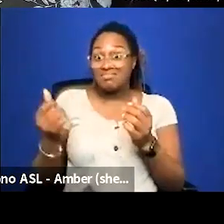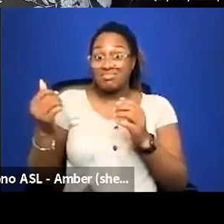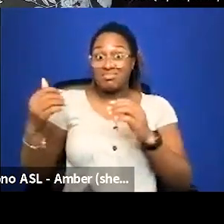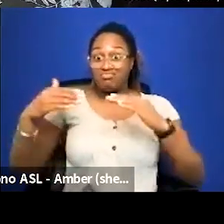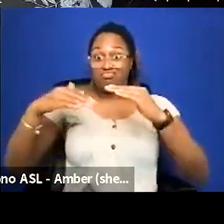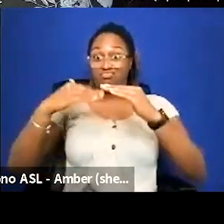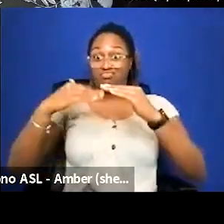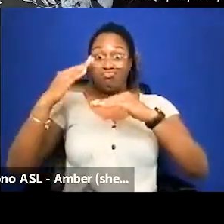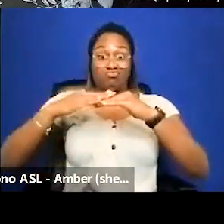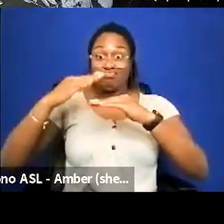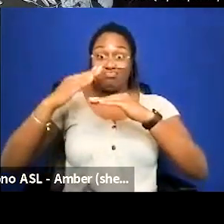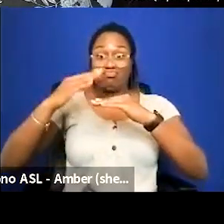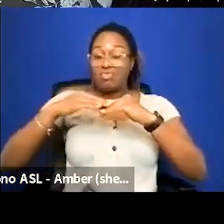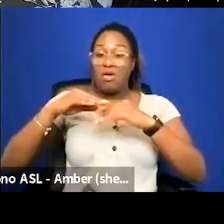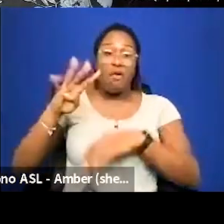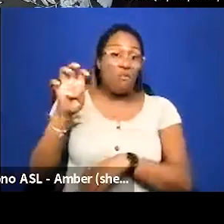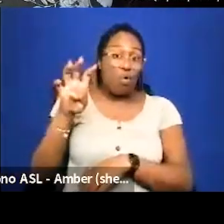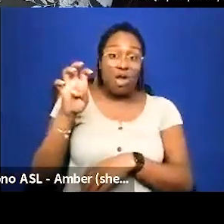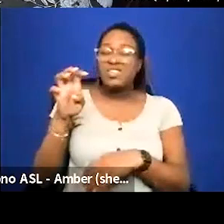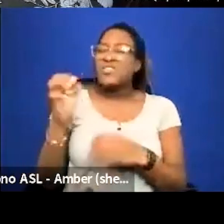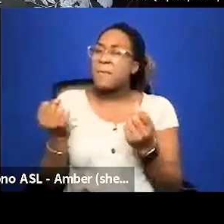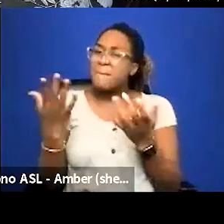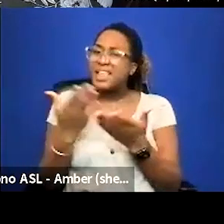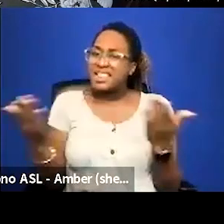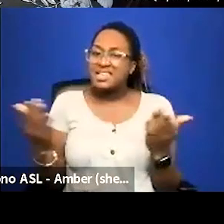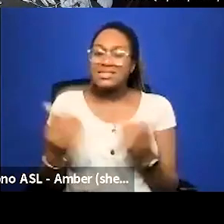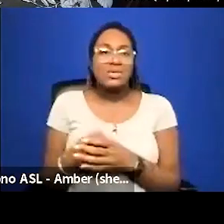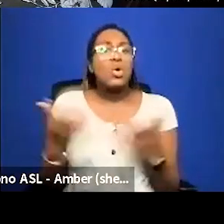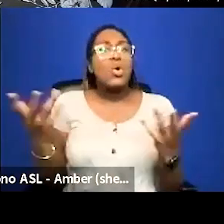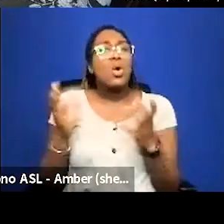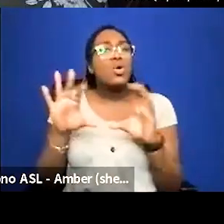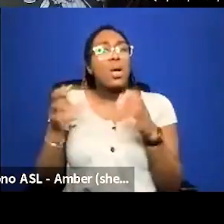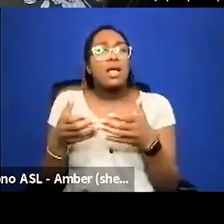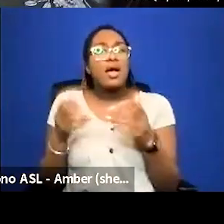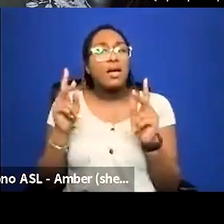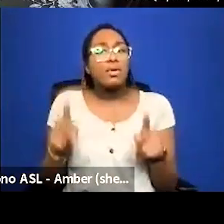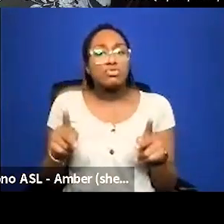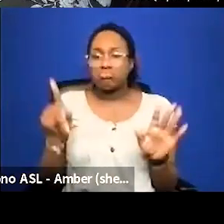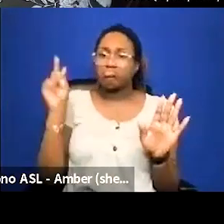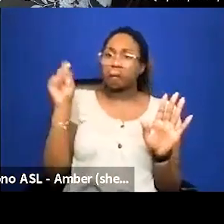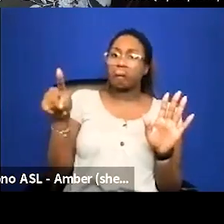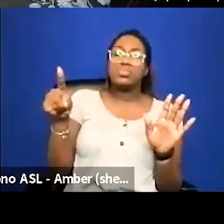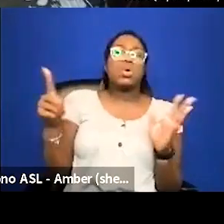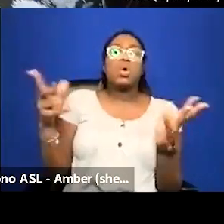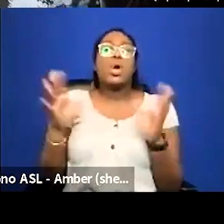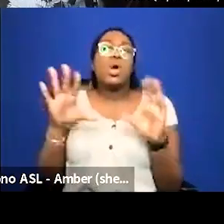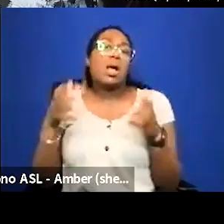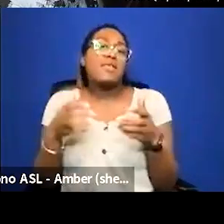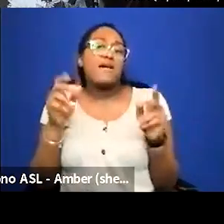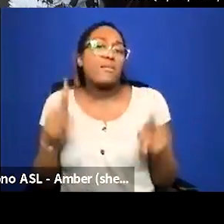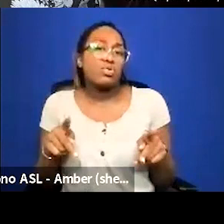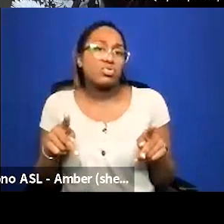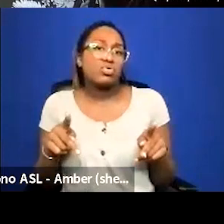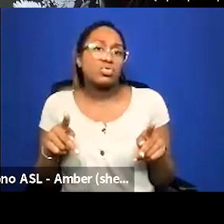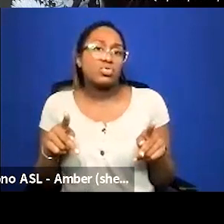400 pounds for a lot of stuff well what would you classify a person this is just a question what would you classify a person